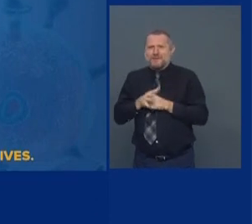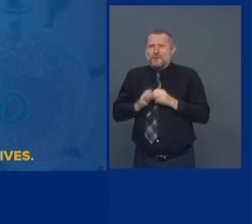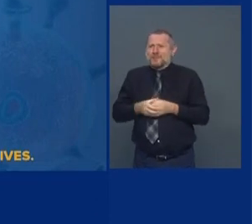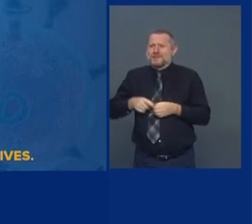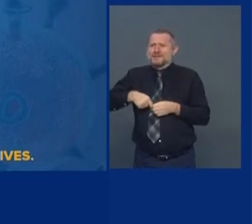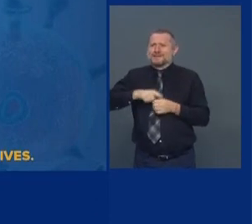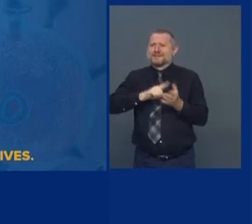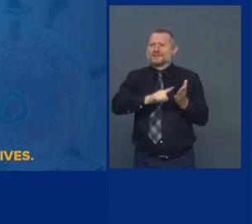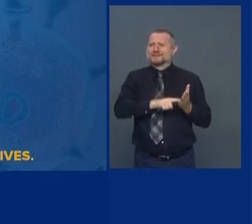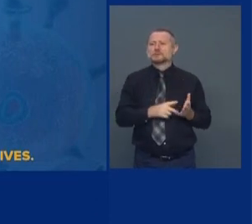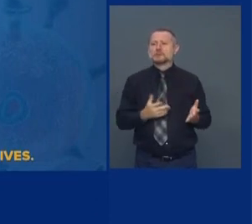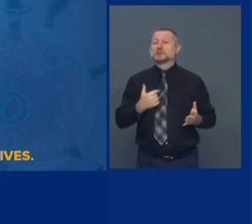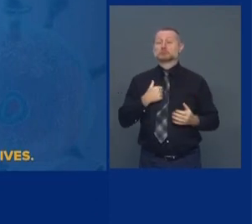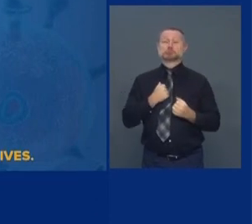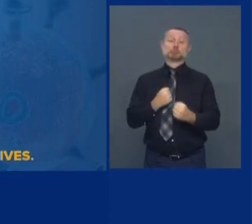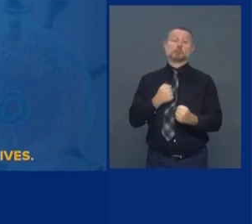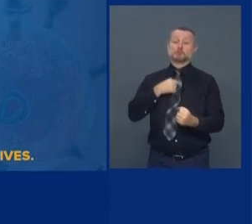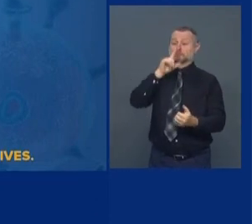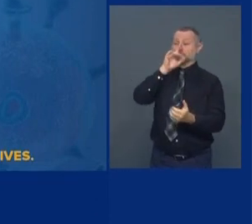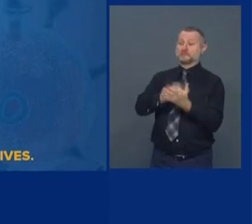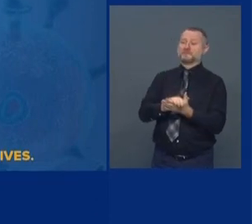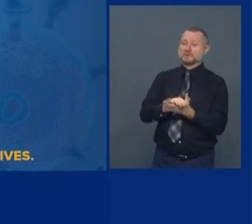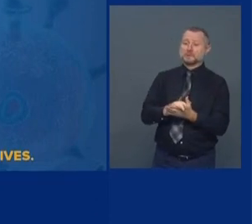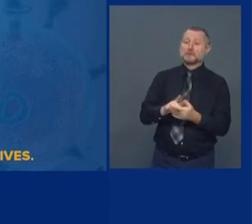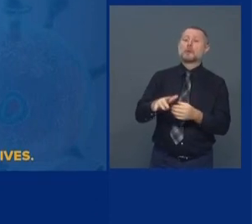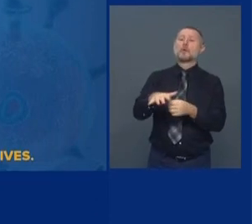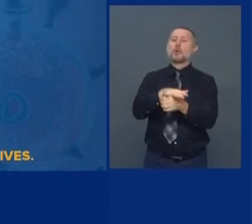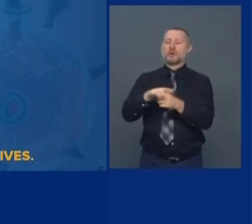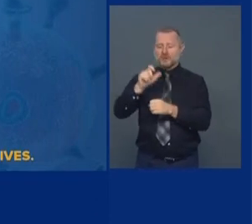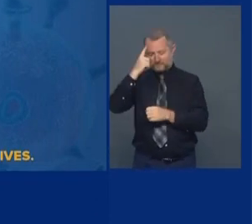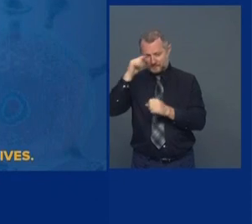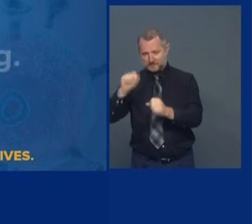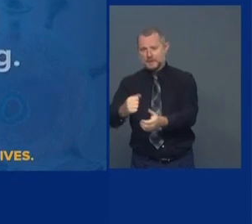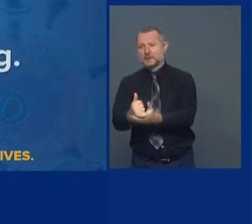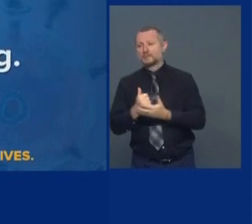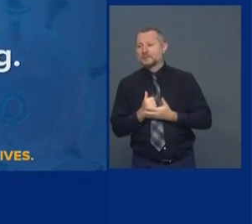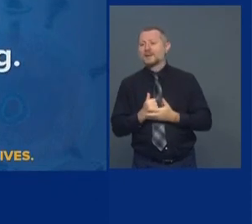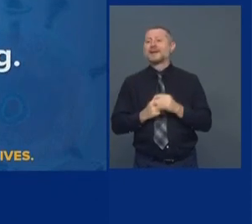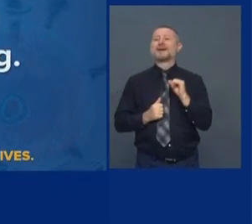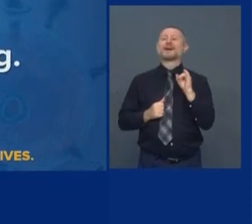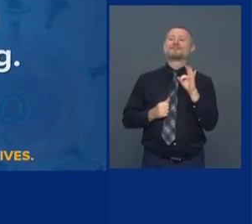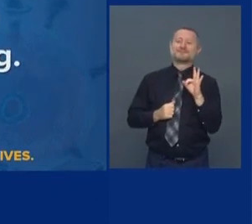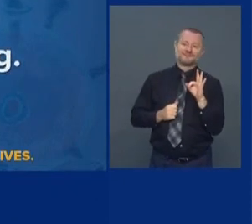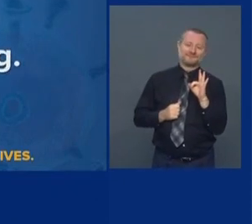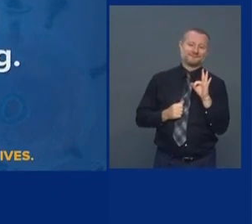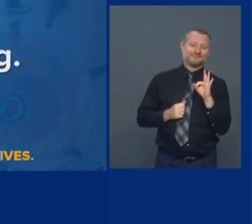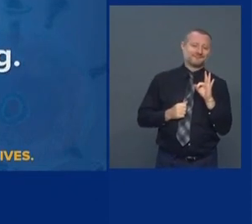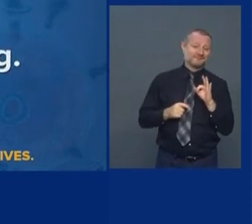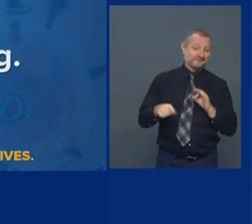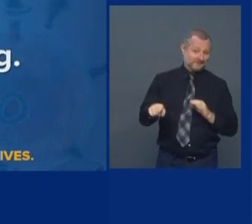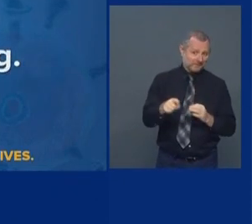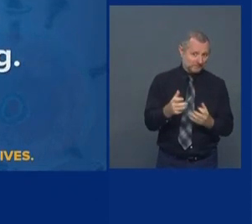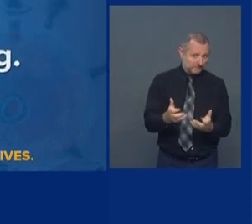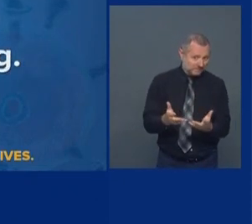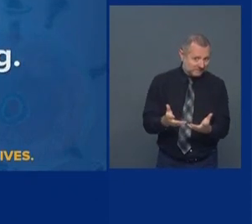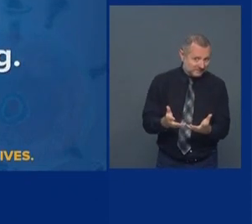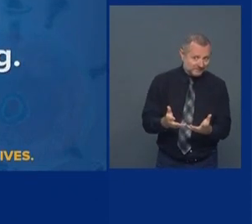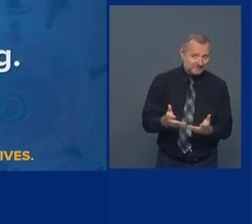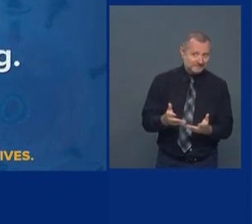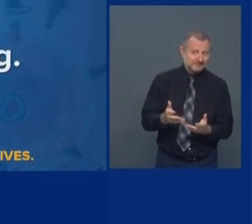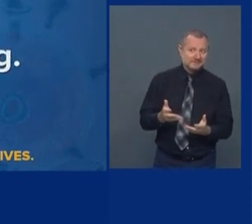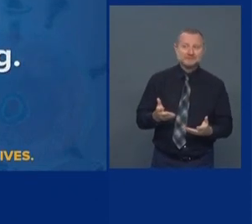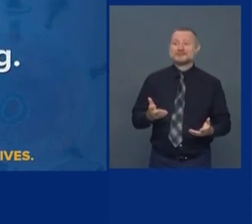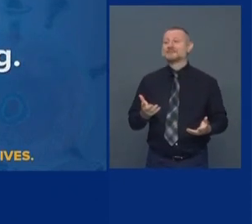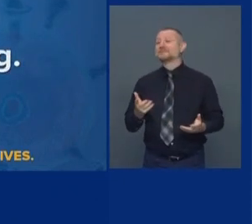help us accomplish this goal if they wanted to. The good news is this. Reopening is proceeding, and our strategy is